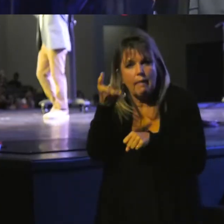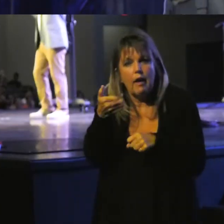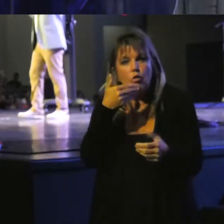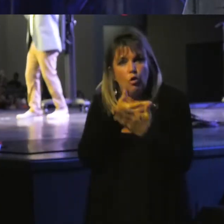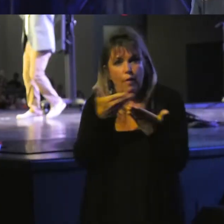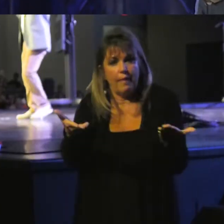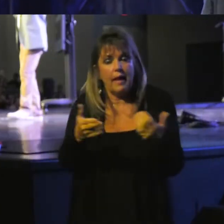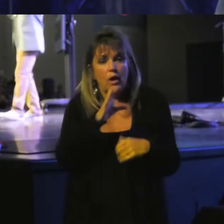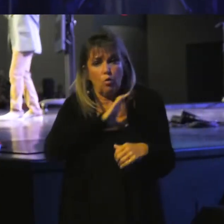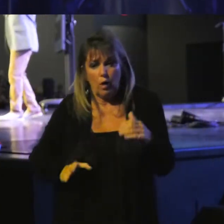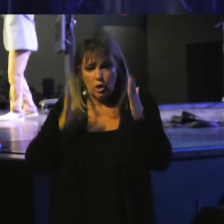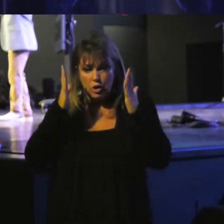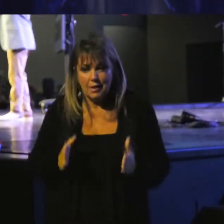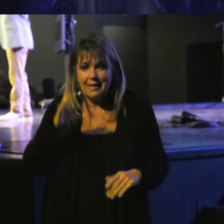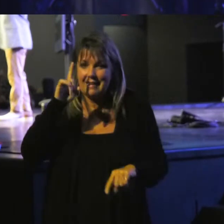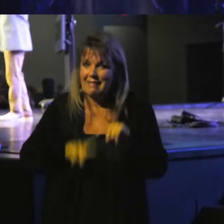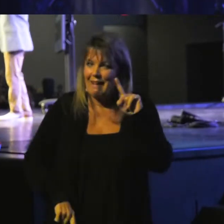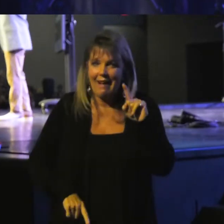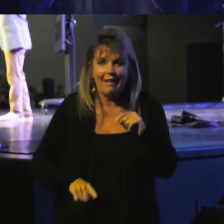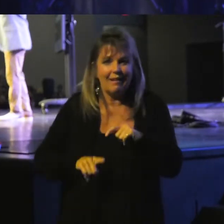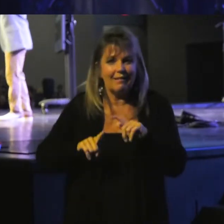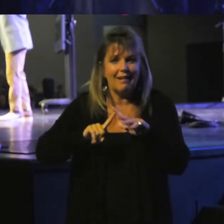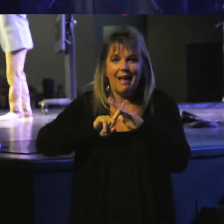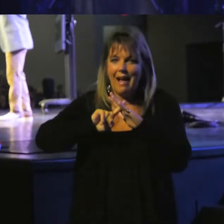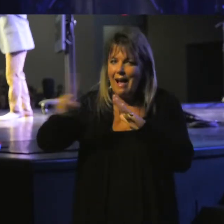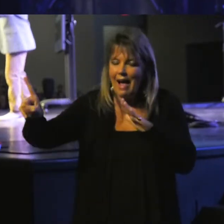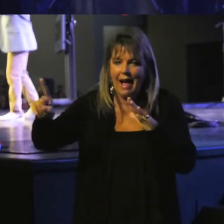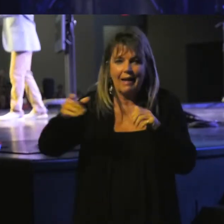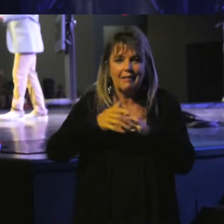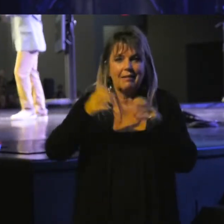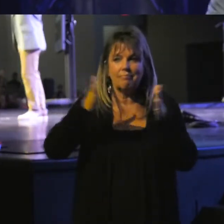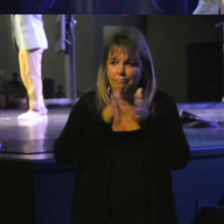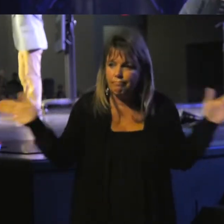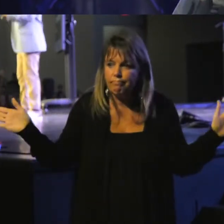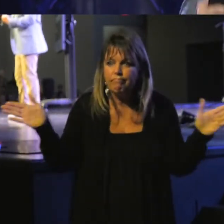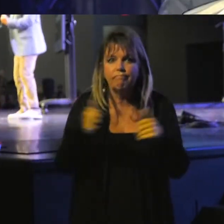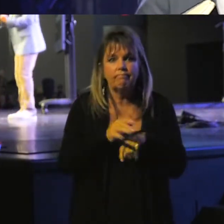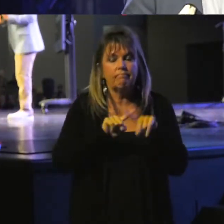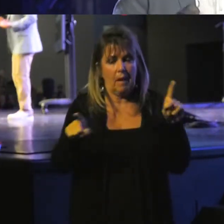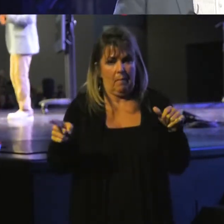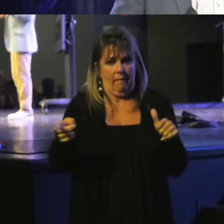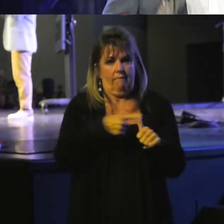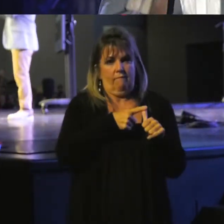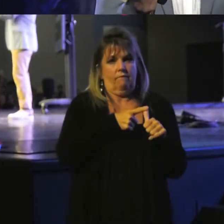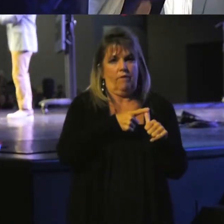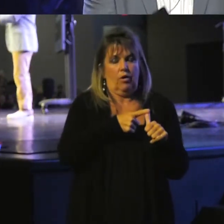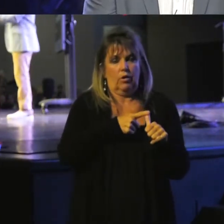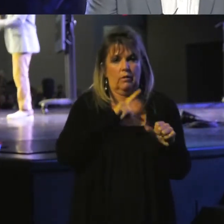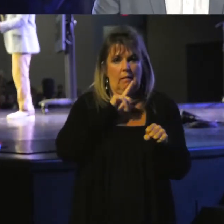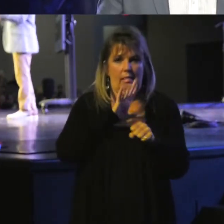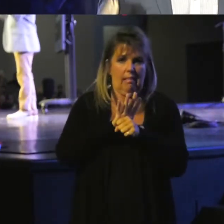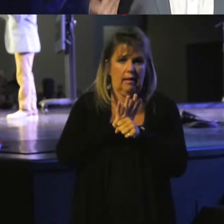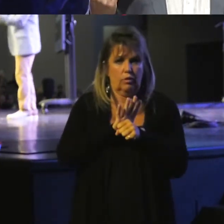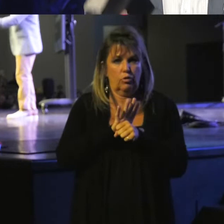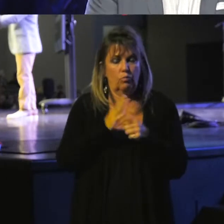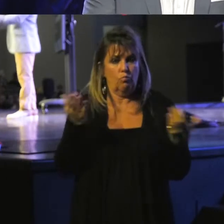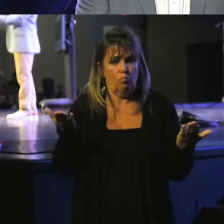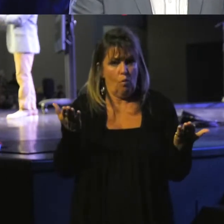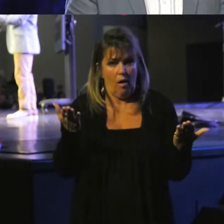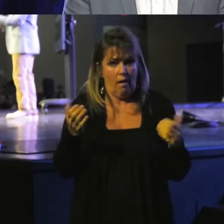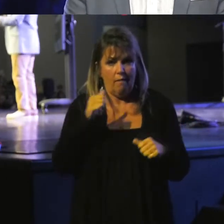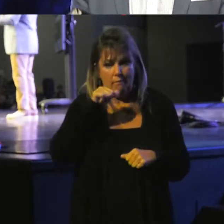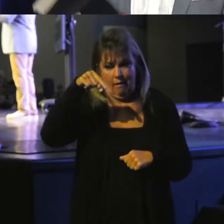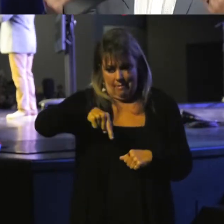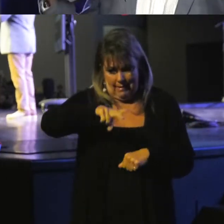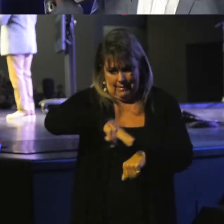good thing. Christians cannot exit the public square. But my first allegiance is not to